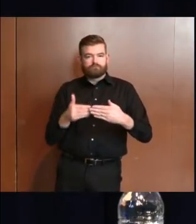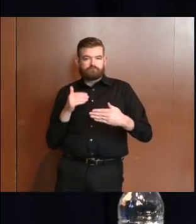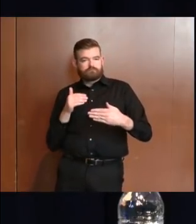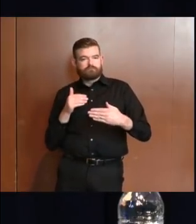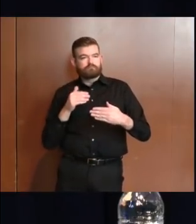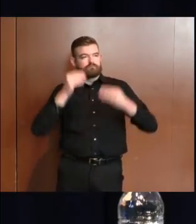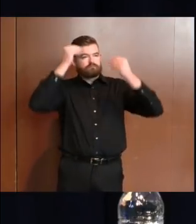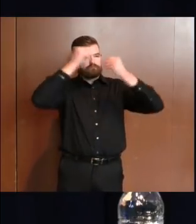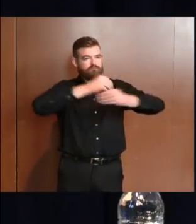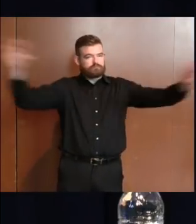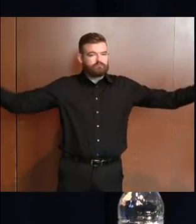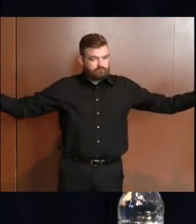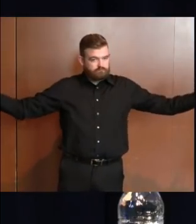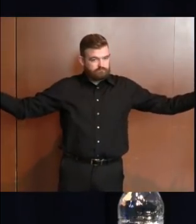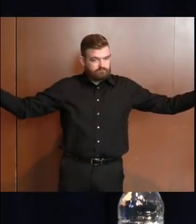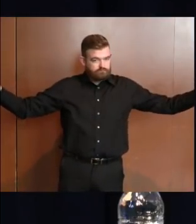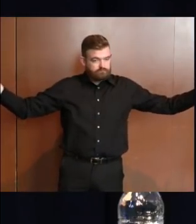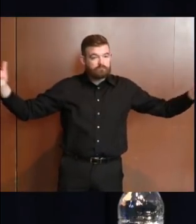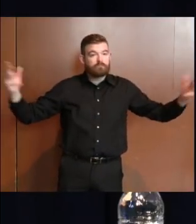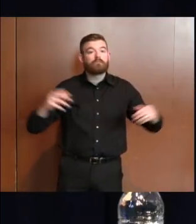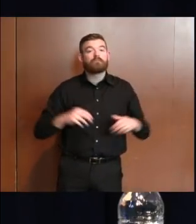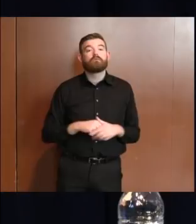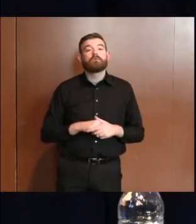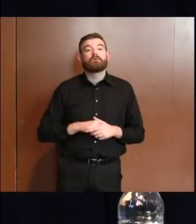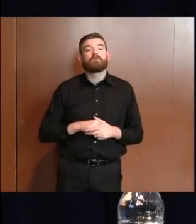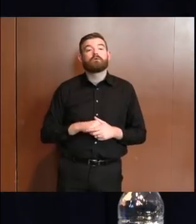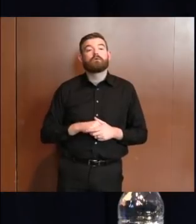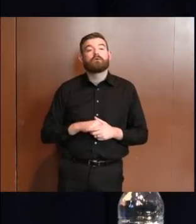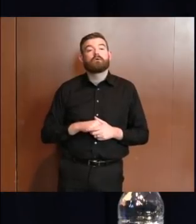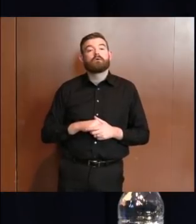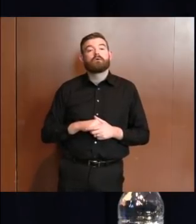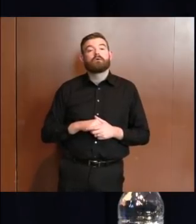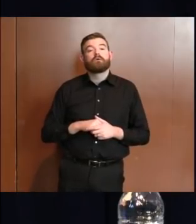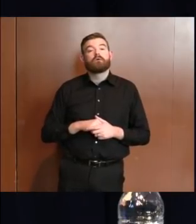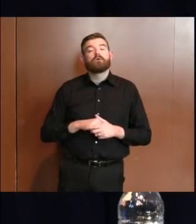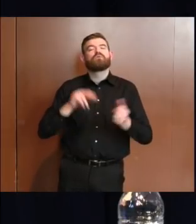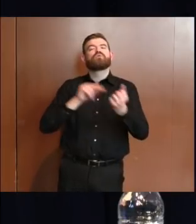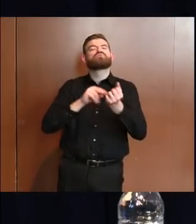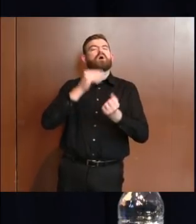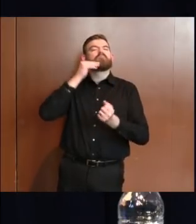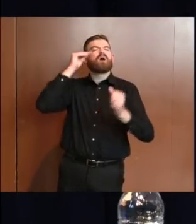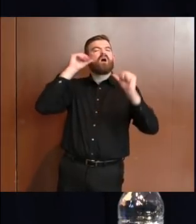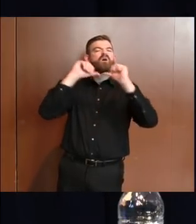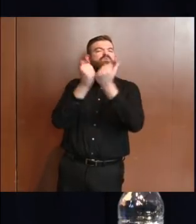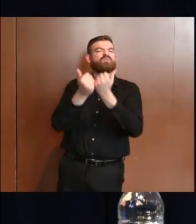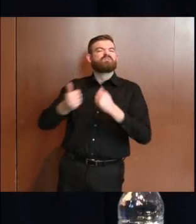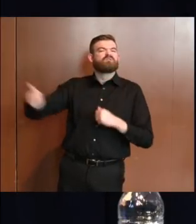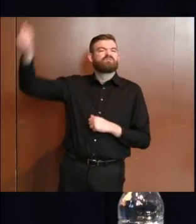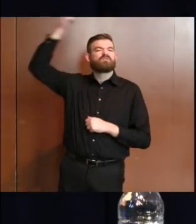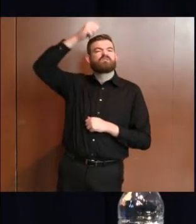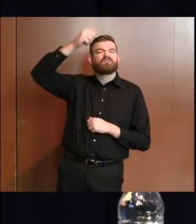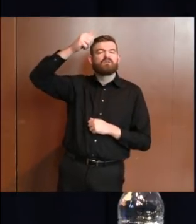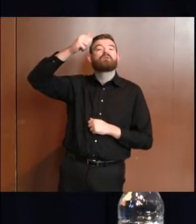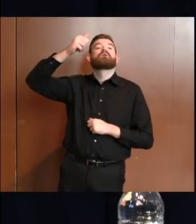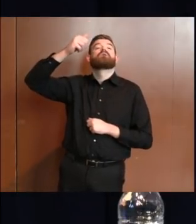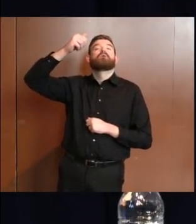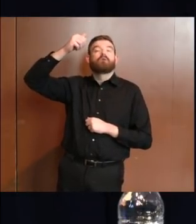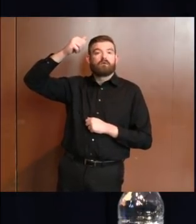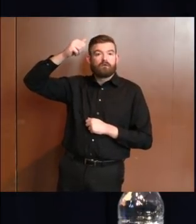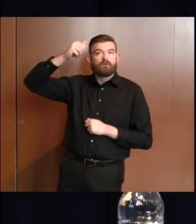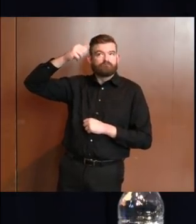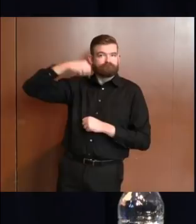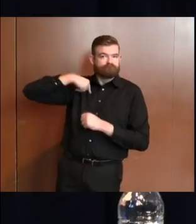CEO of the Long-Term Care Association to inform him that we are not notified,